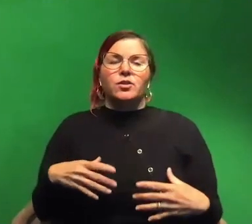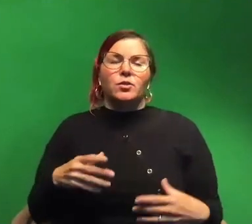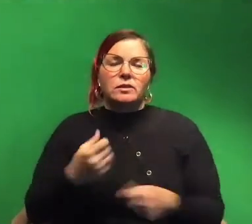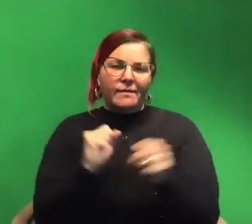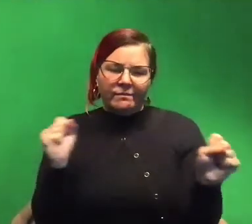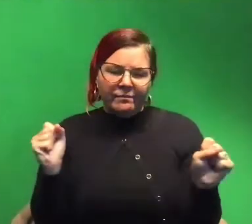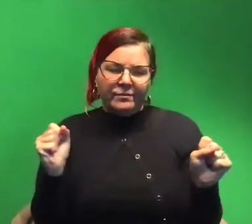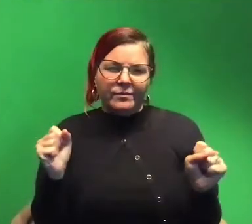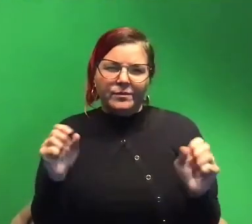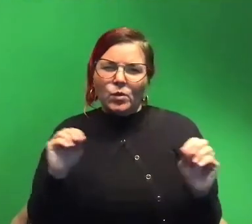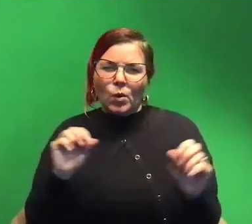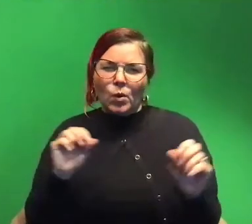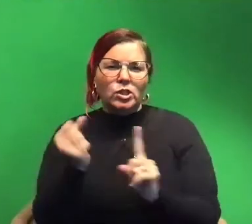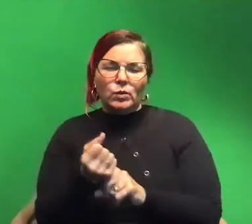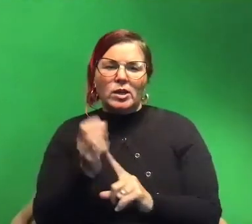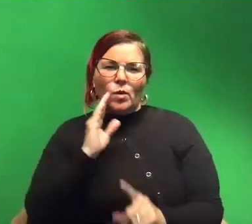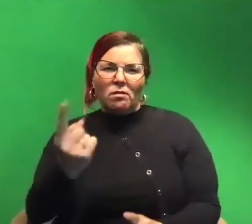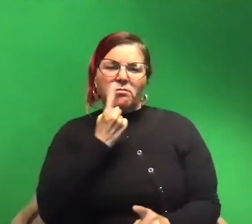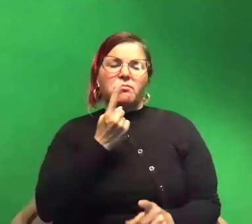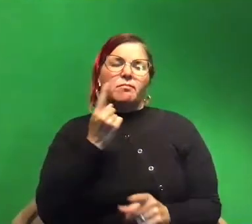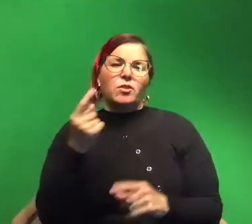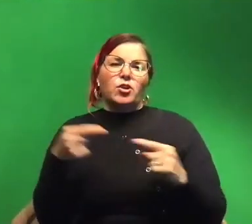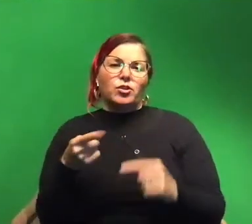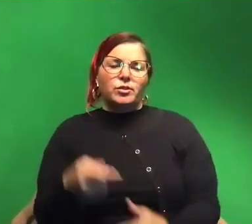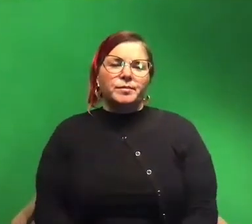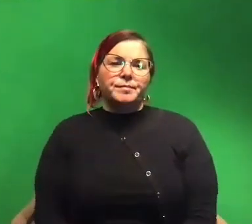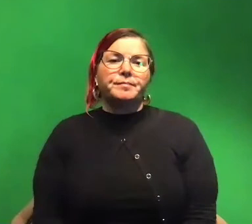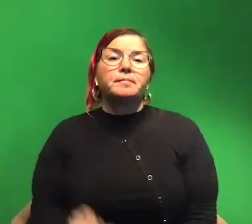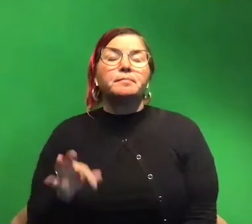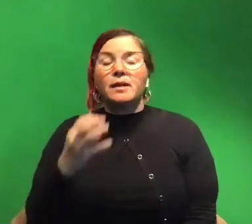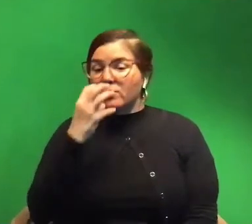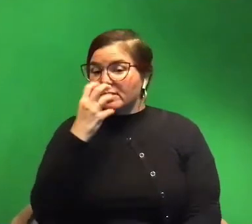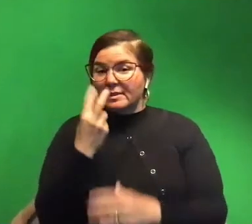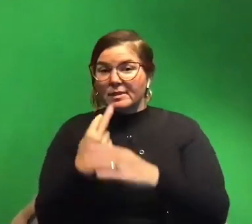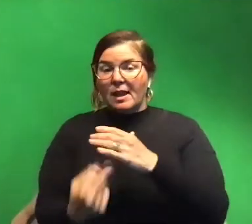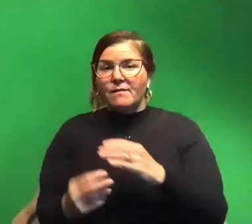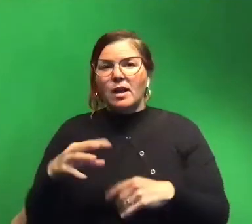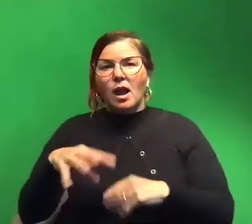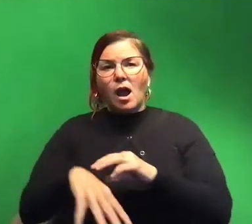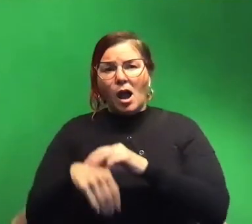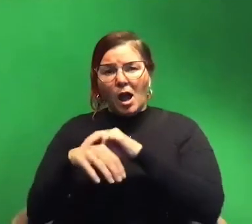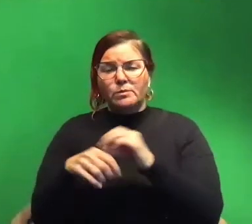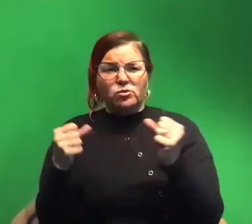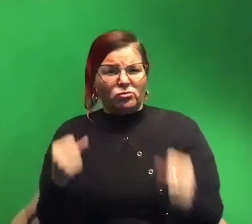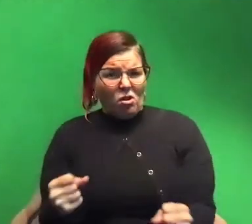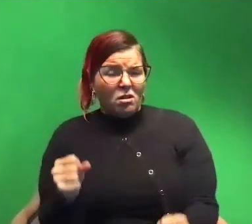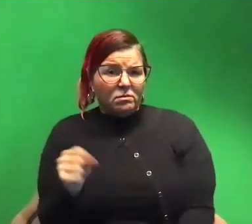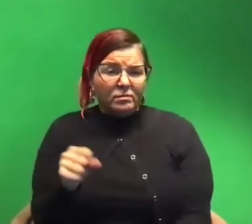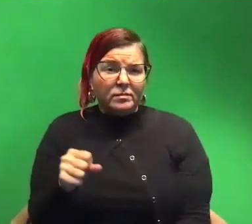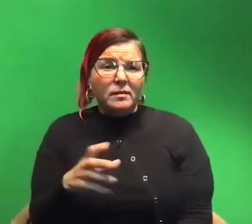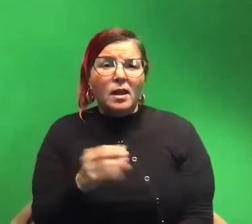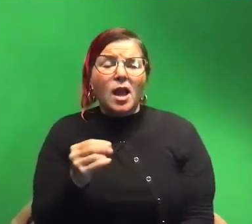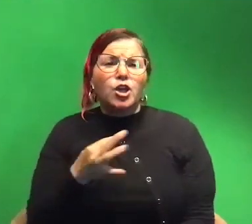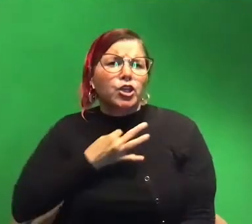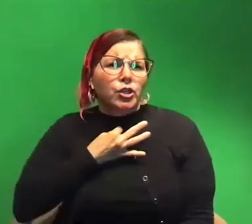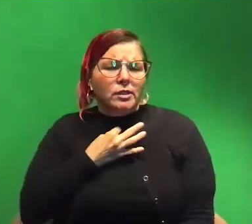no situation where you're gonna get hurt by a squid um though if you're diving there are like octopuses are quite strong um and quite curious